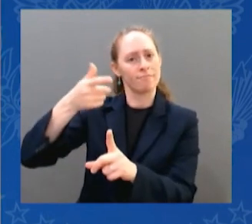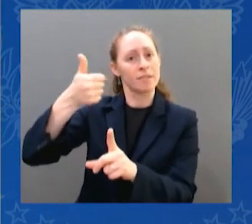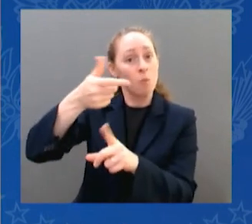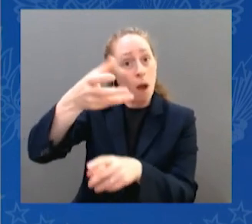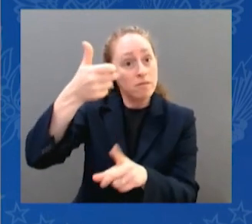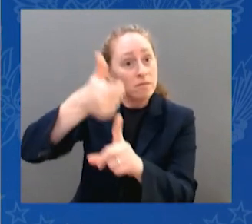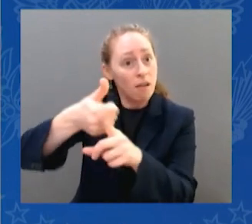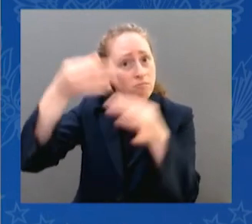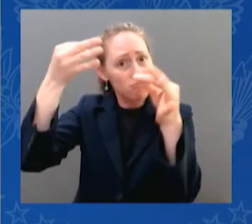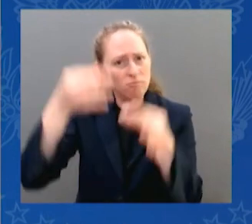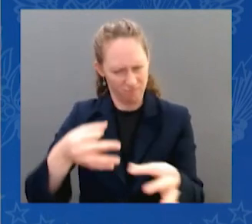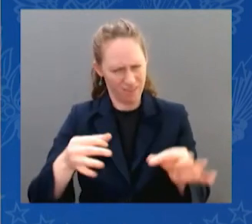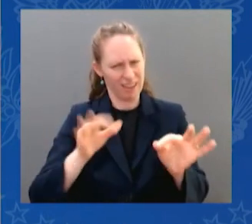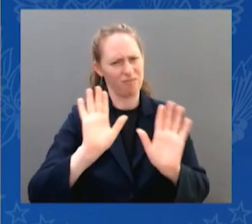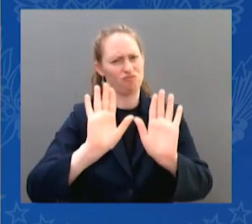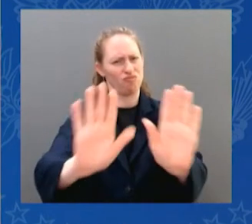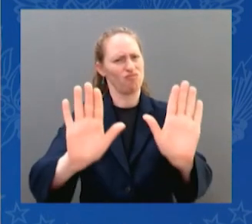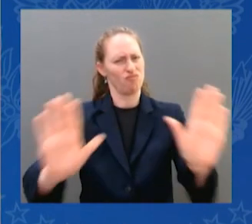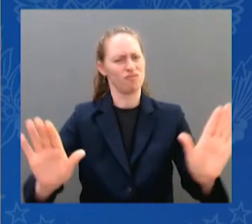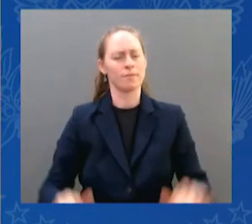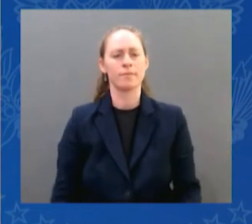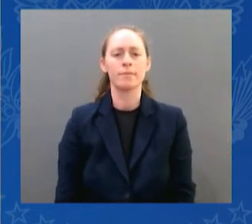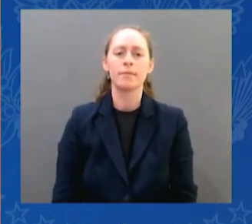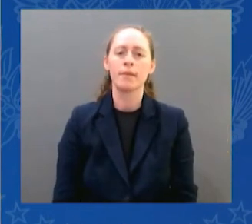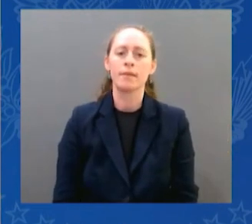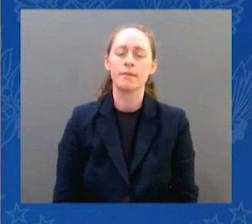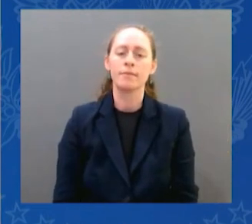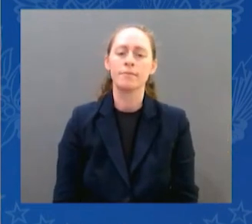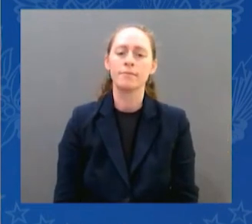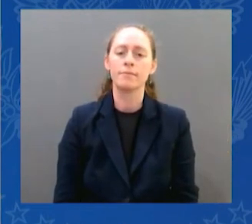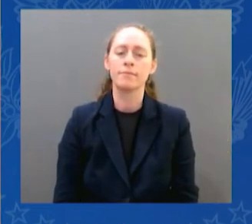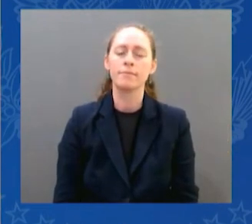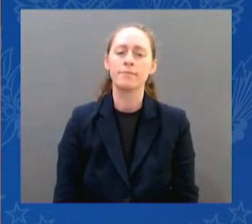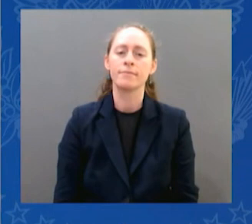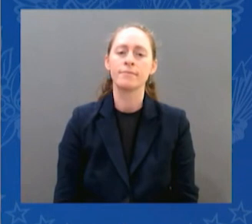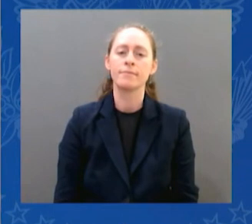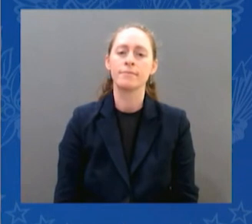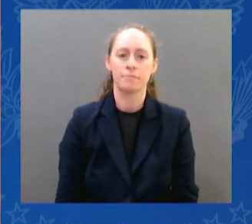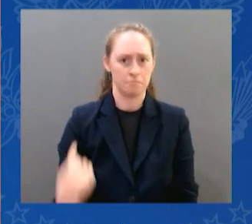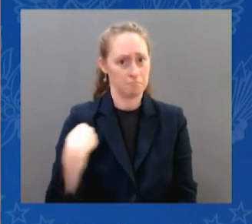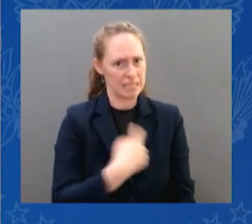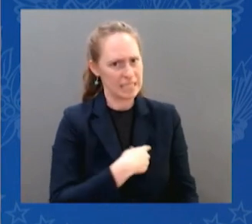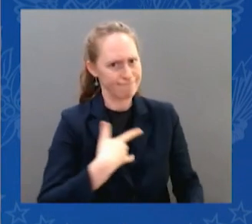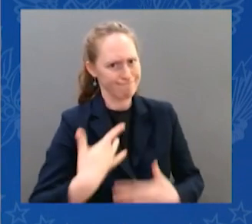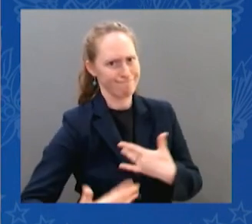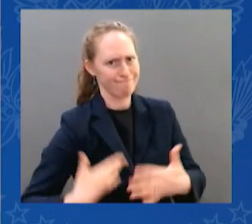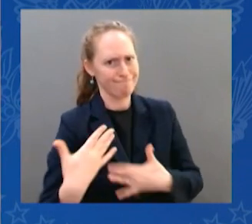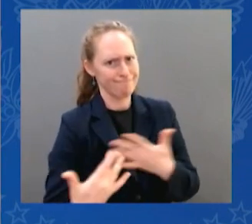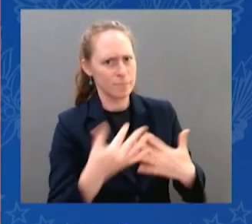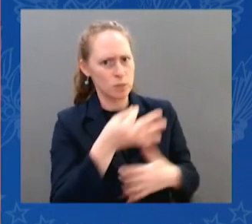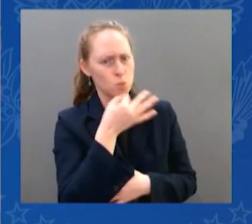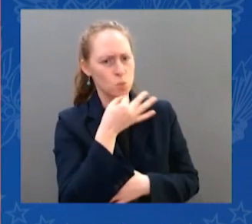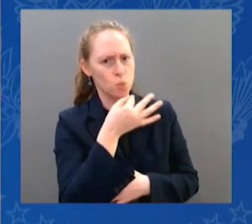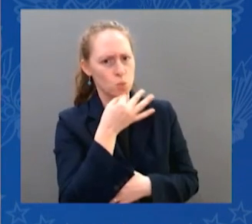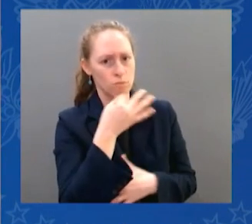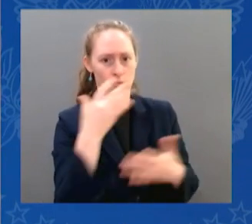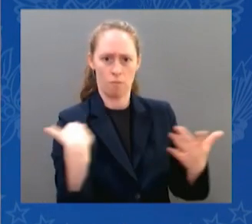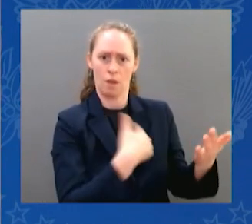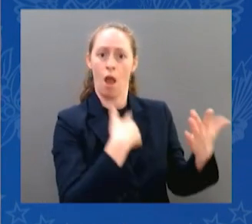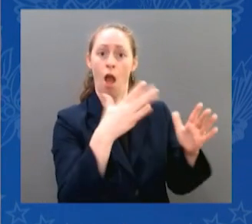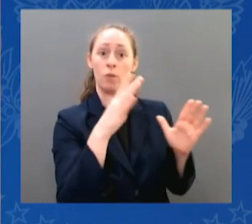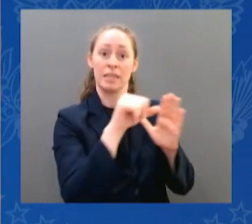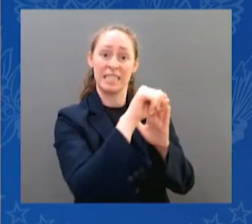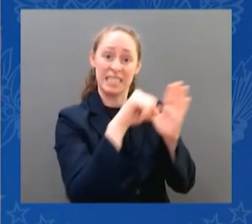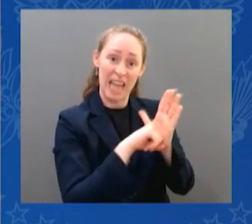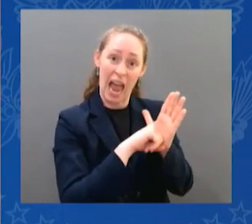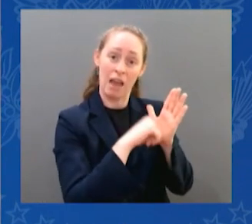abortion rights in our state constitution. So as long as I'm governor, these rights will not be rolled back. But we also are prepared to